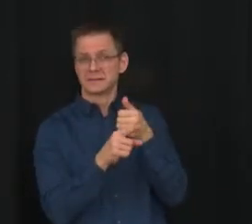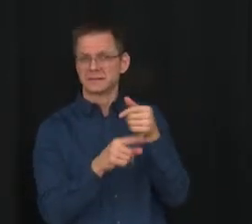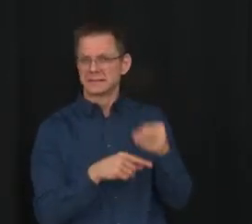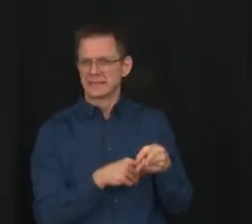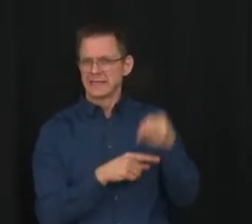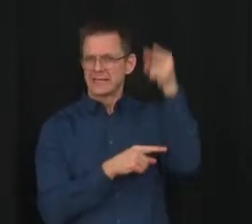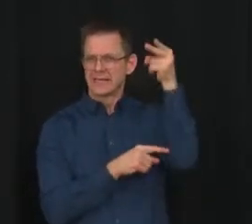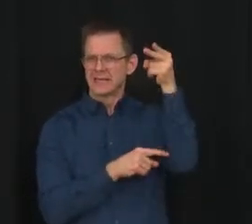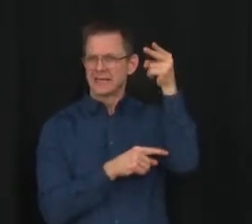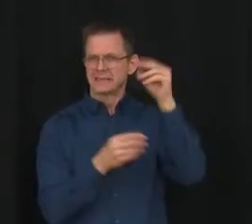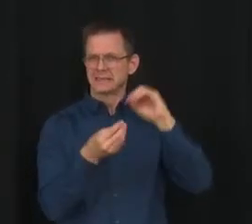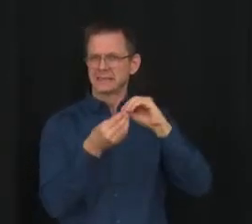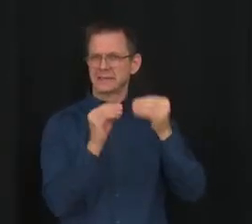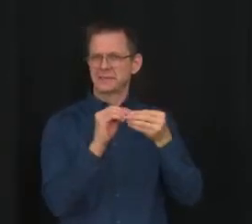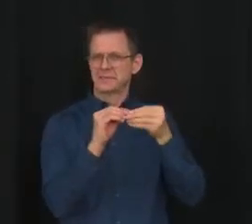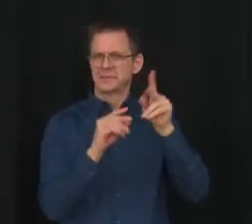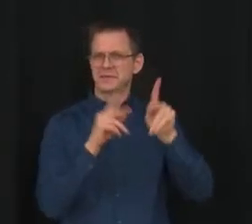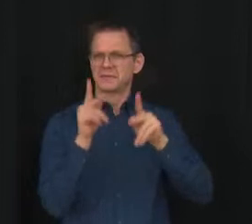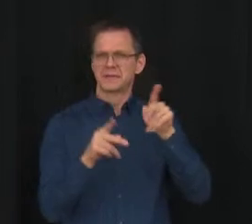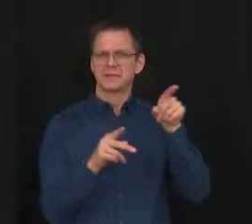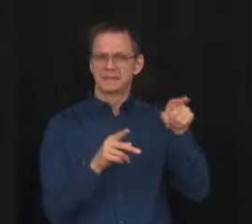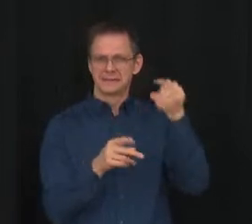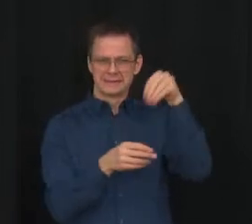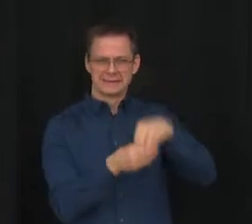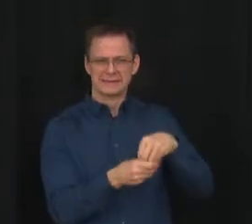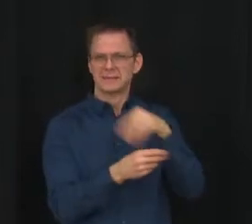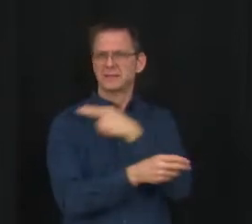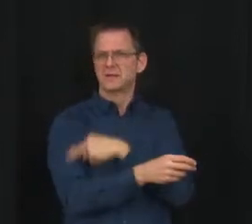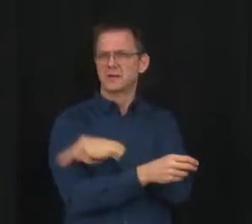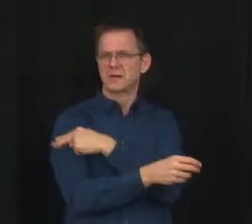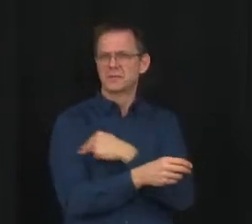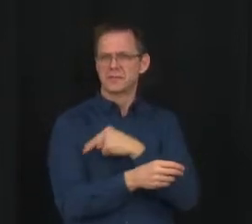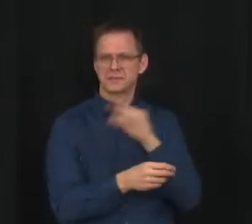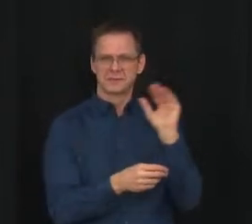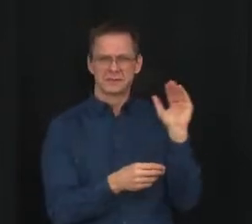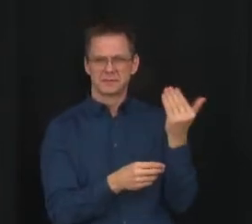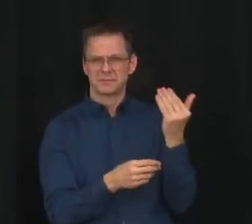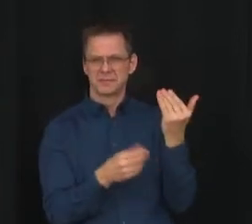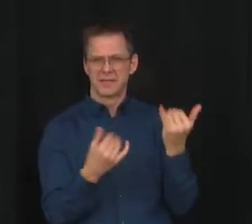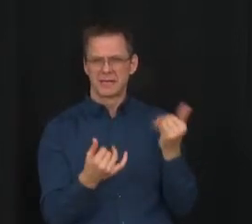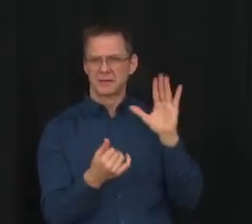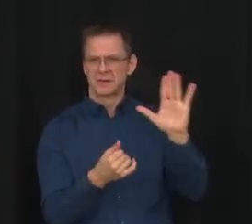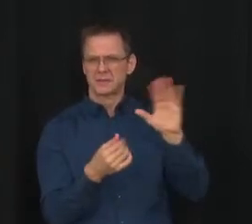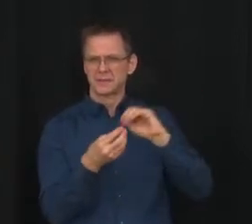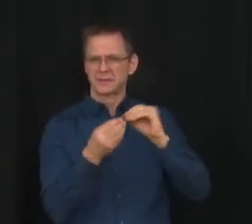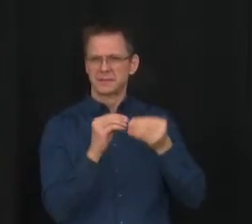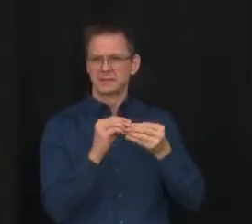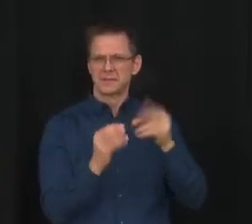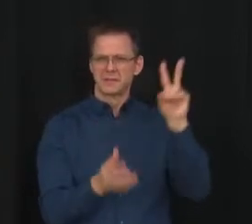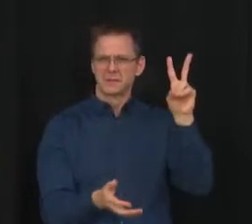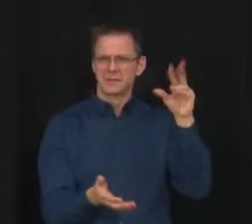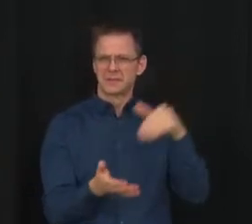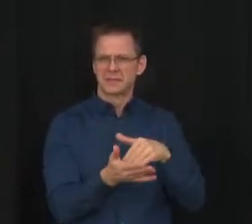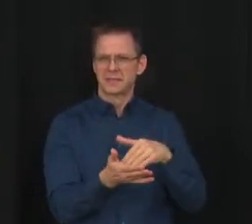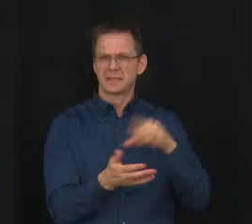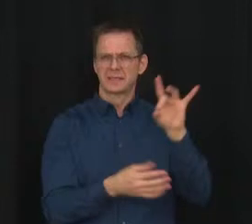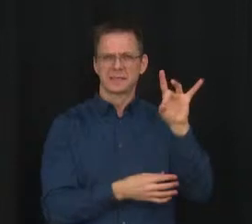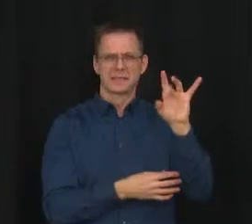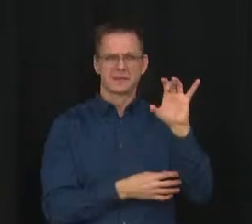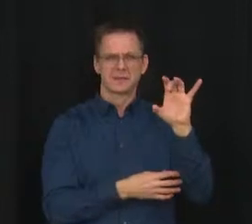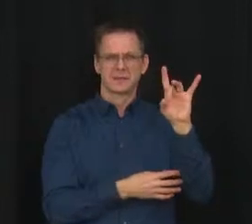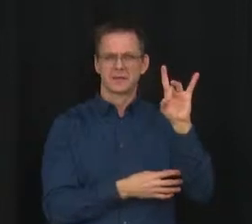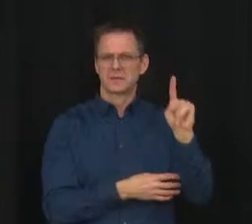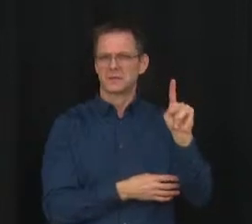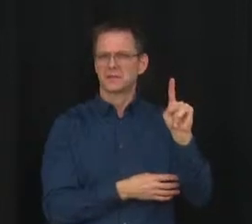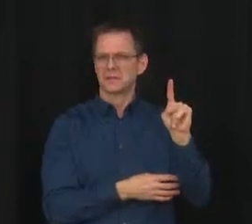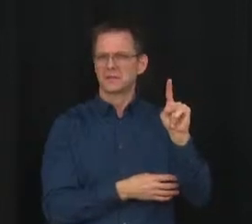hospitalizations. Their hospitalizations today was 2,081. And I believe Dr.